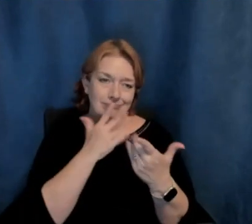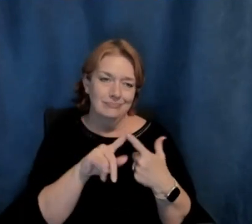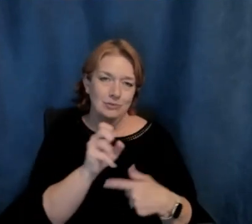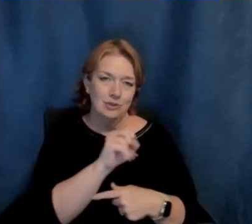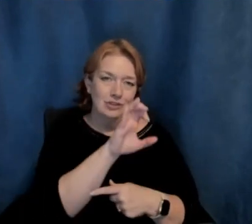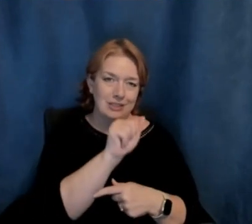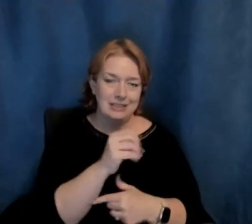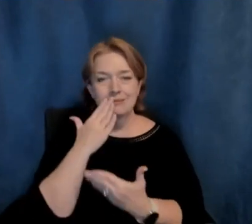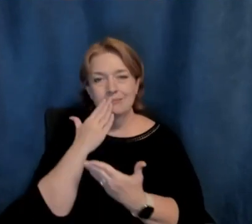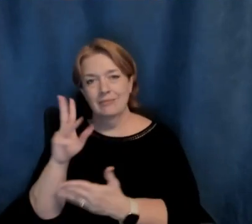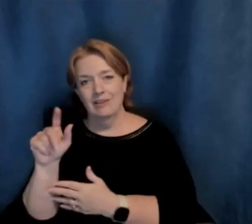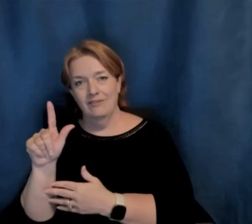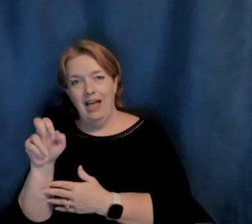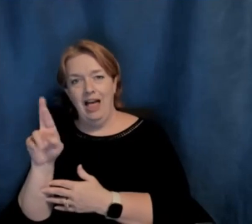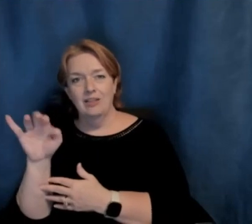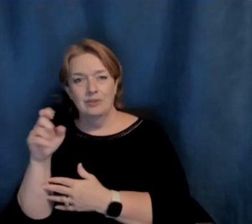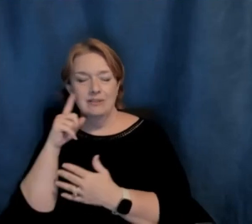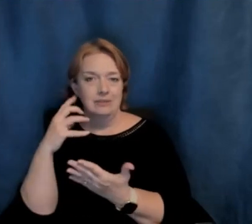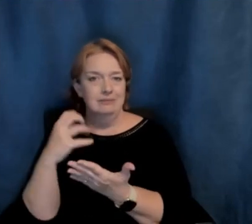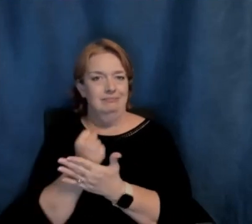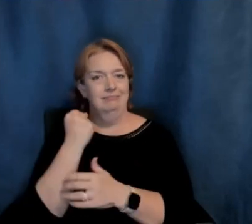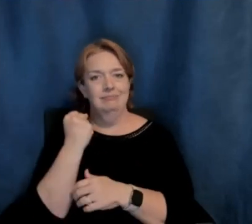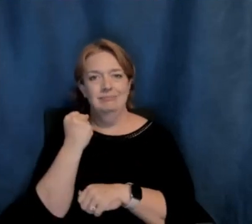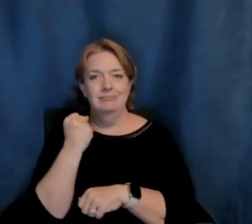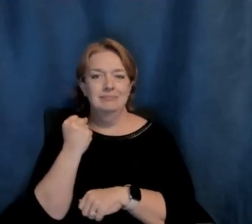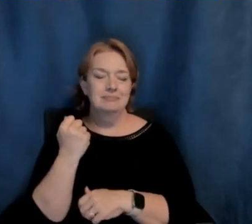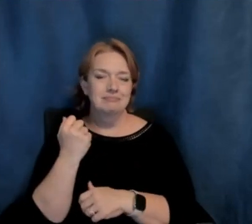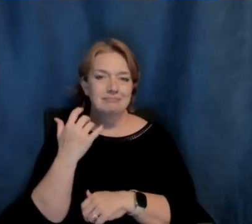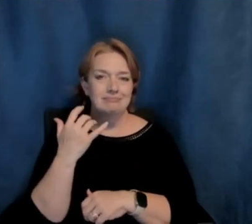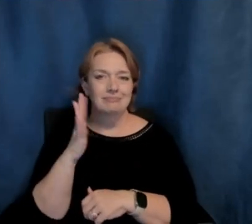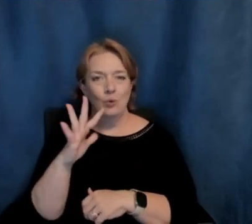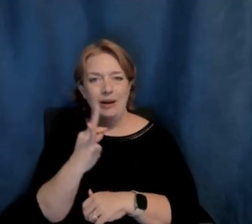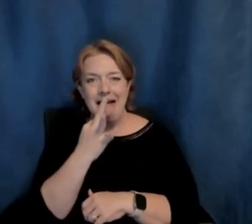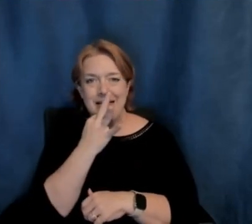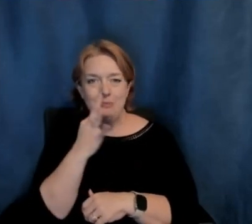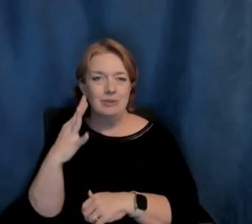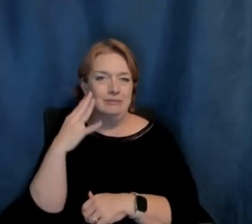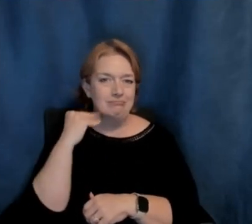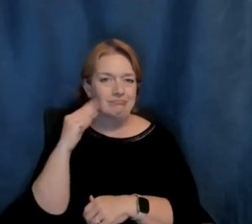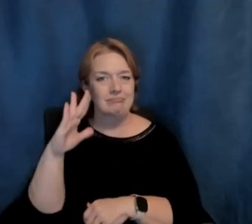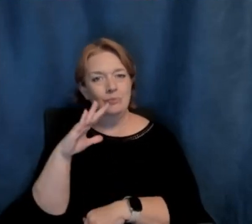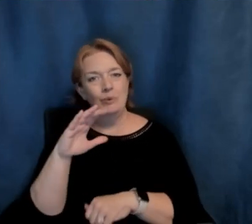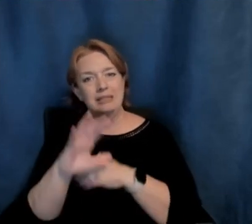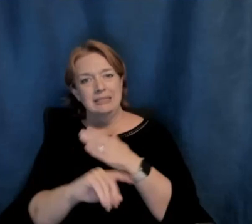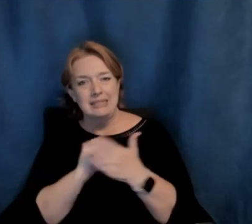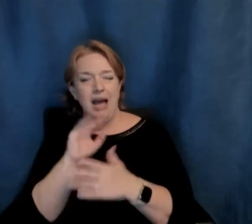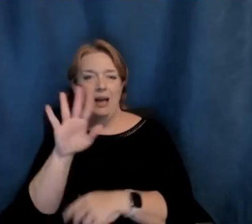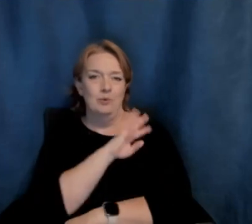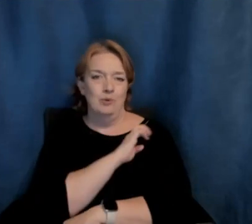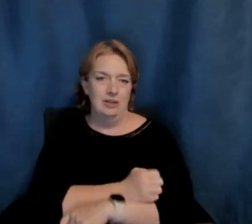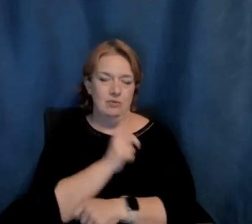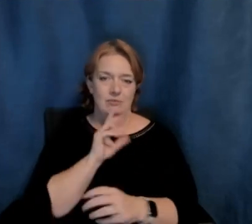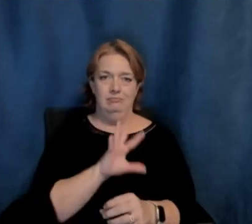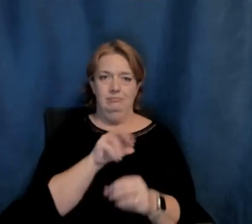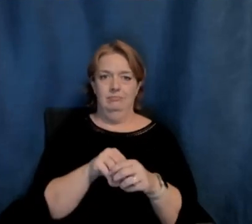and Valerie, for taking, you know, expertise, your time and your energy, and feeding that into today's